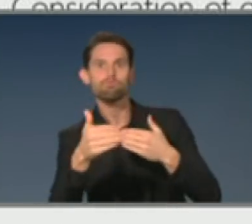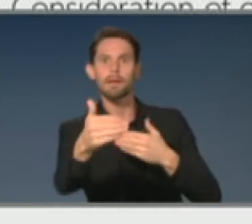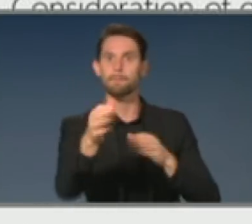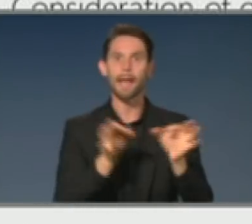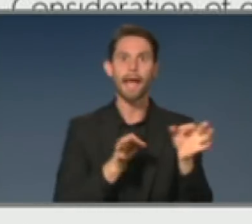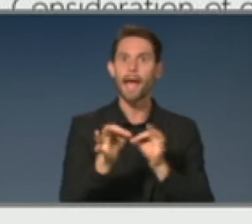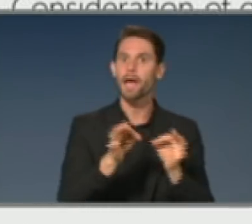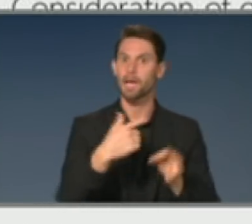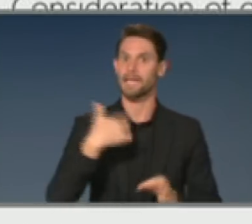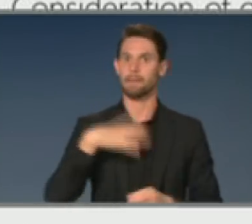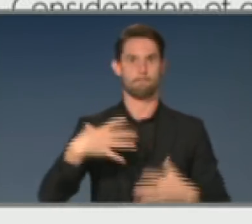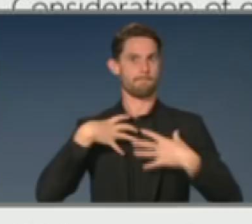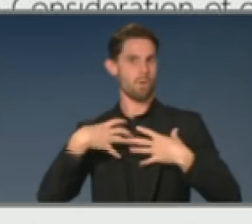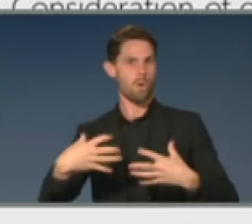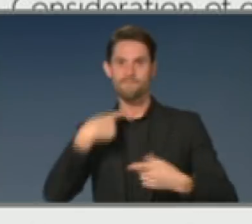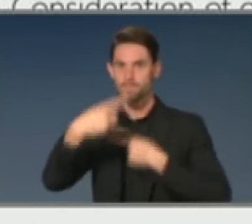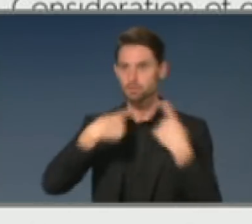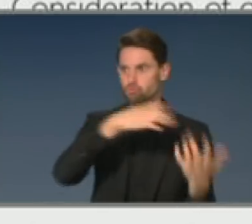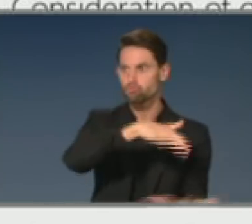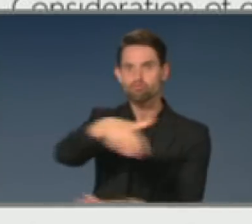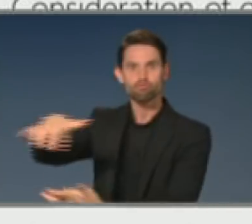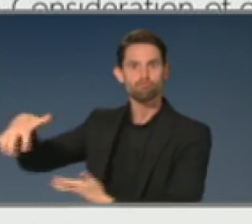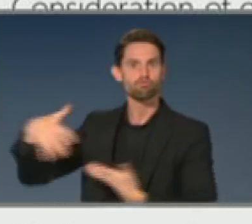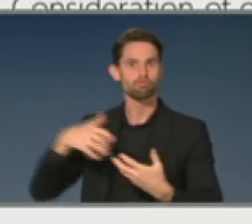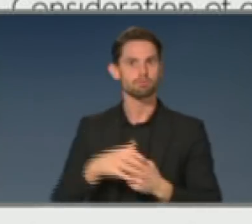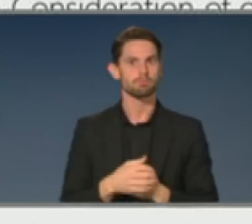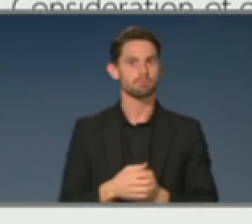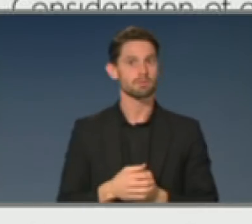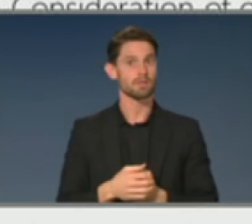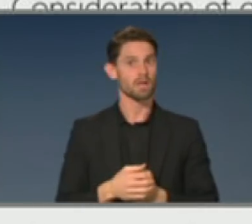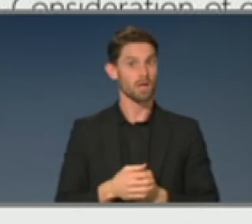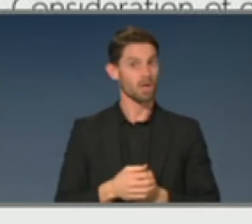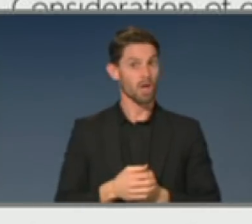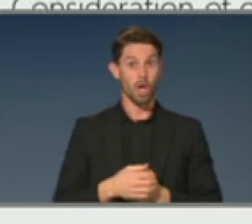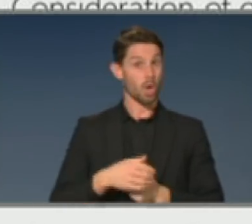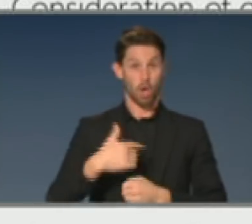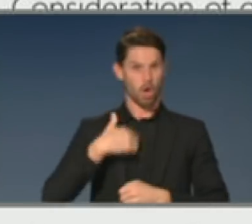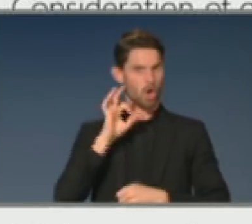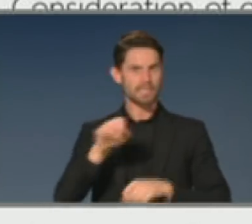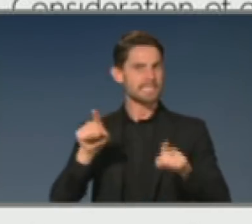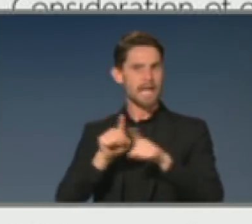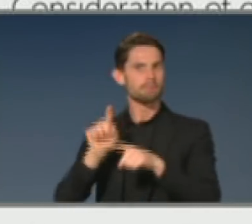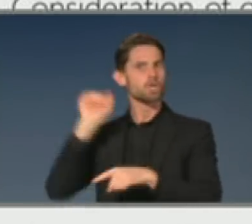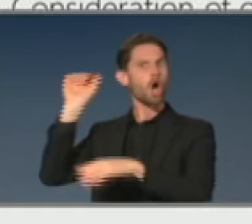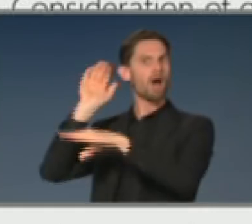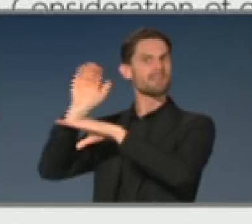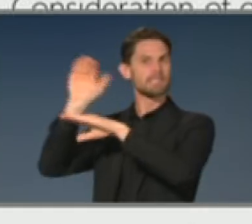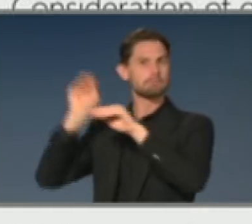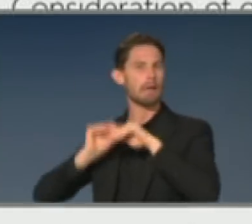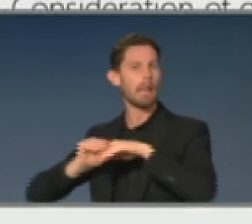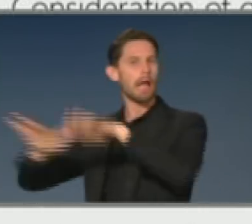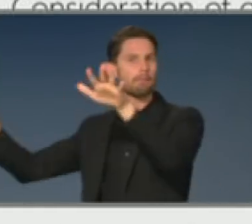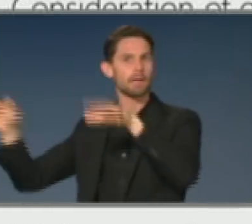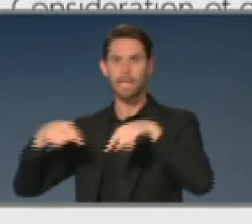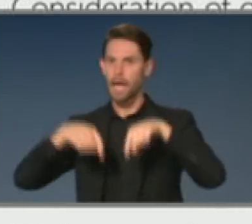world Australian data. So in the real world in Australia, we don't have a diffused outbreak across the whole country, we have focal outbreaks. The one that